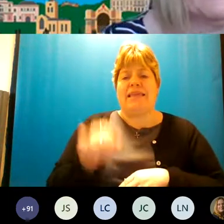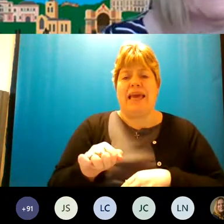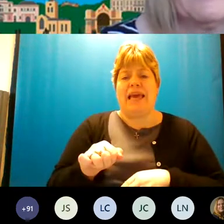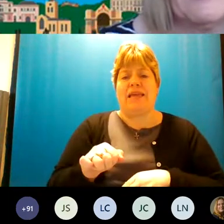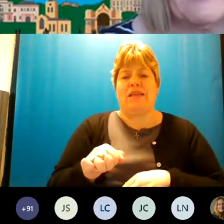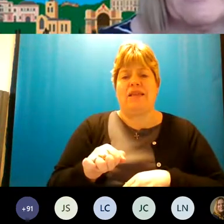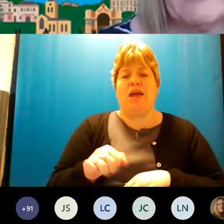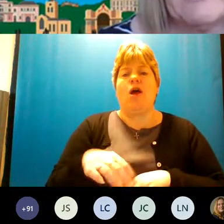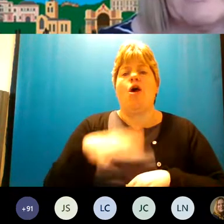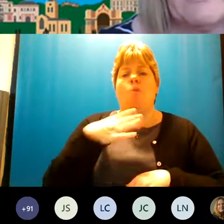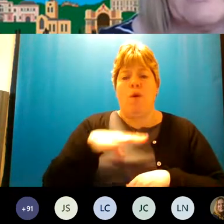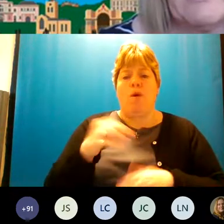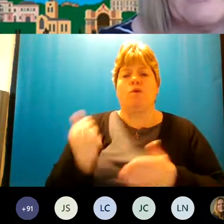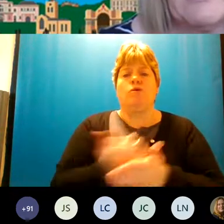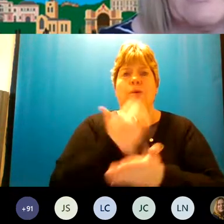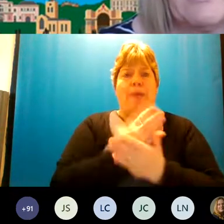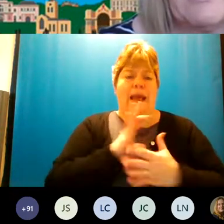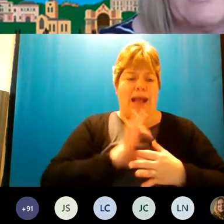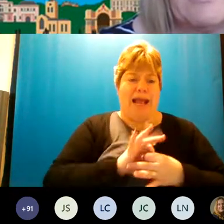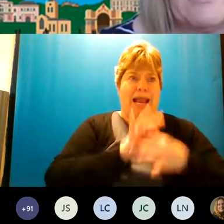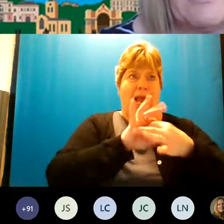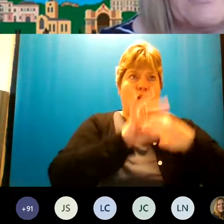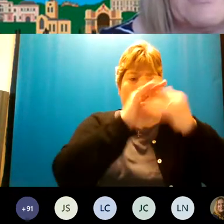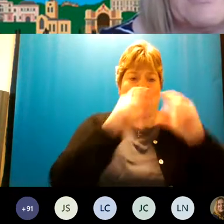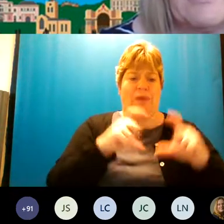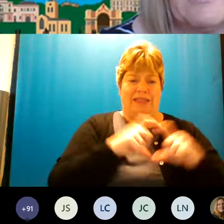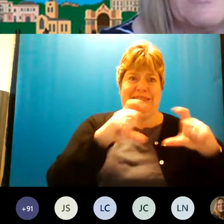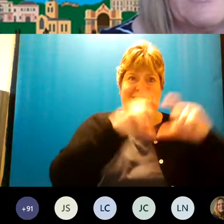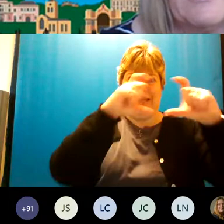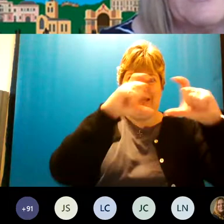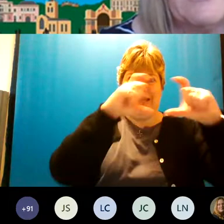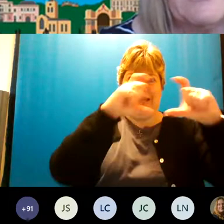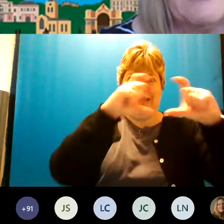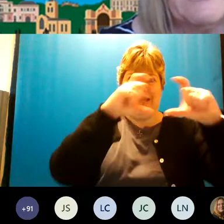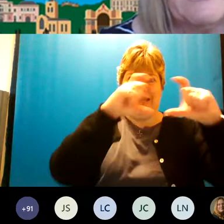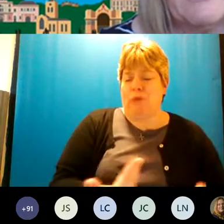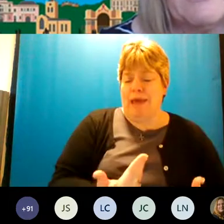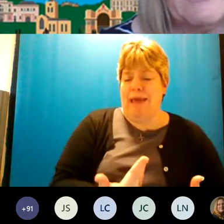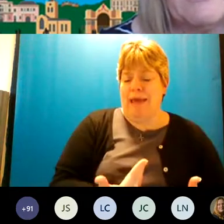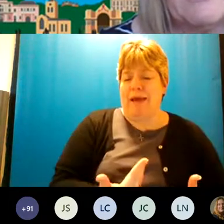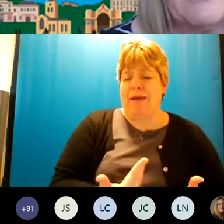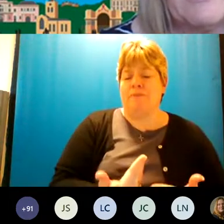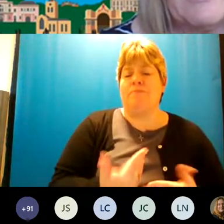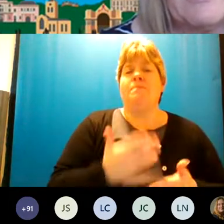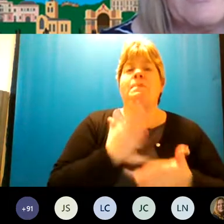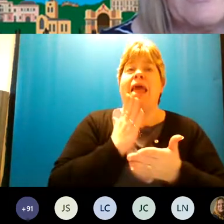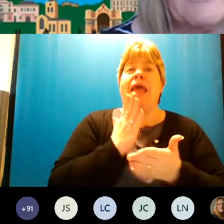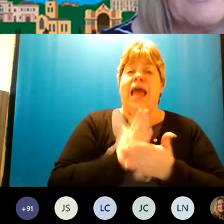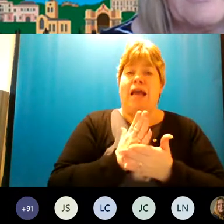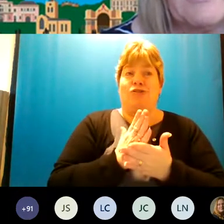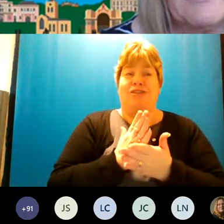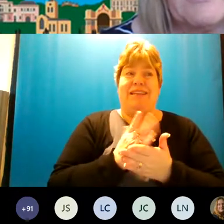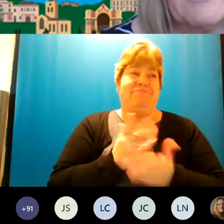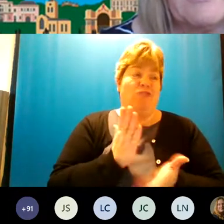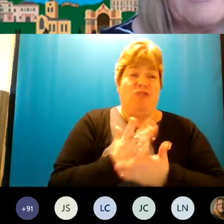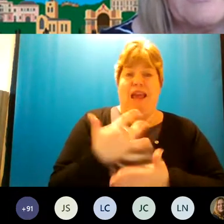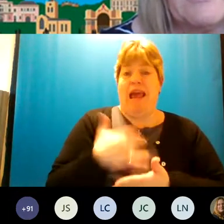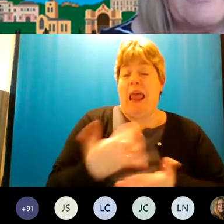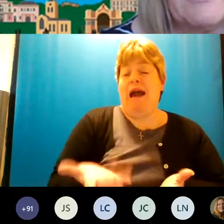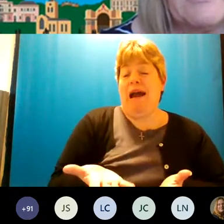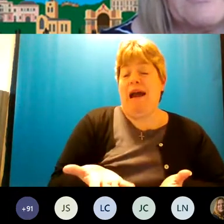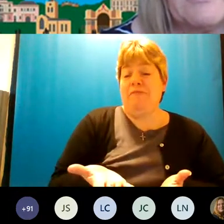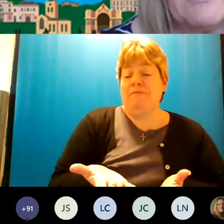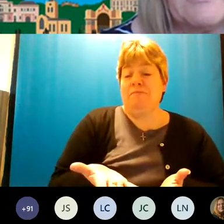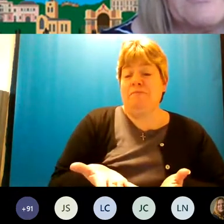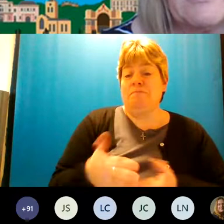absolutely want to make the connections between the the tiers that we've described today um and actually in in reality you know um